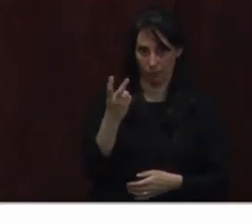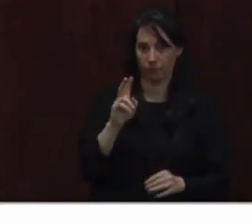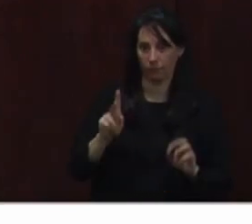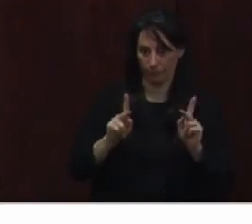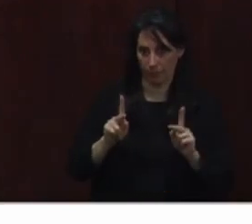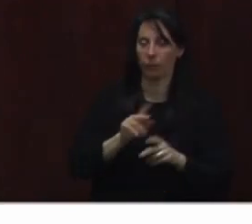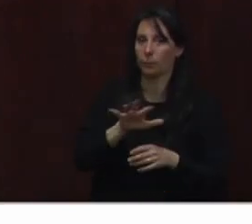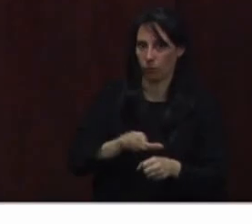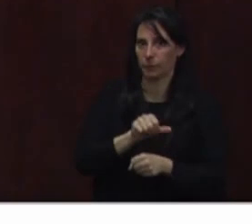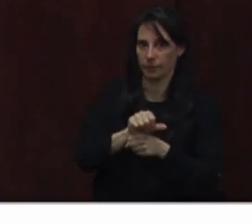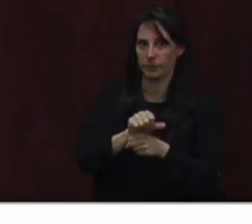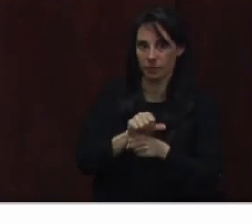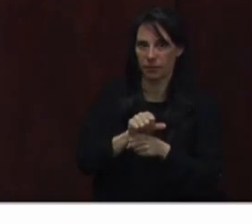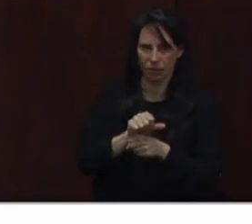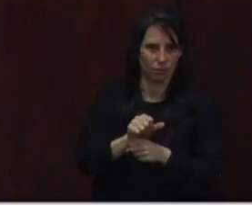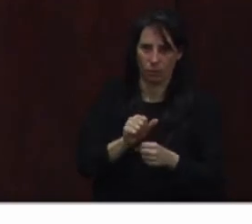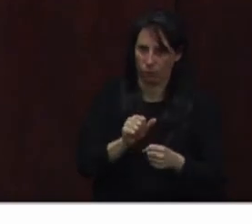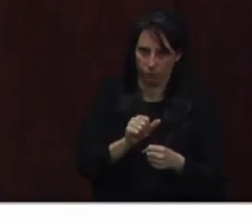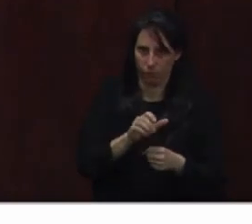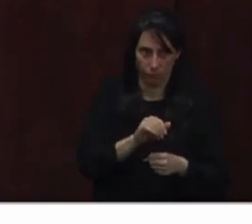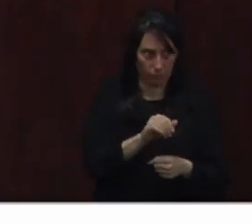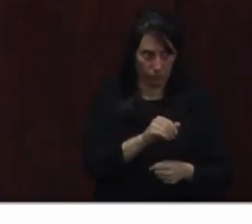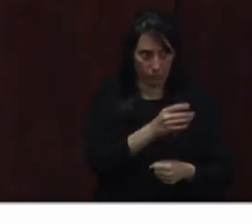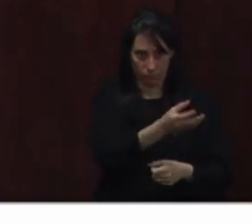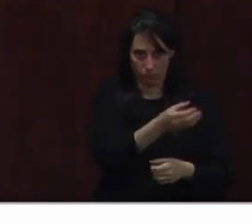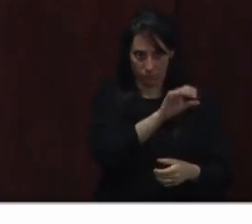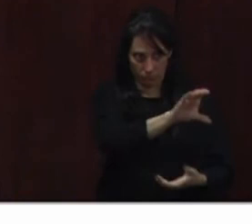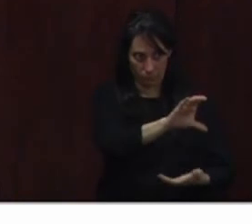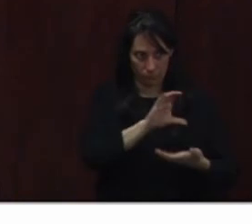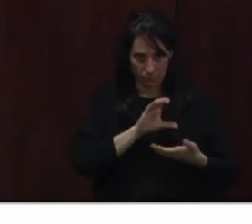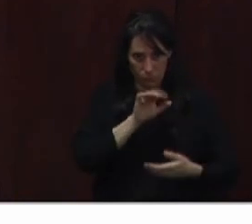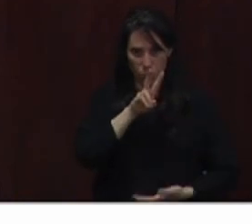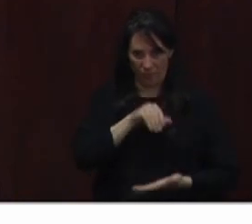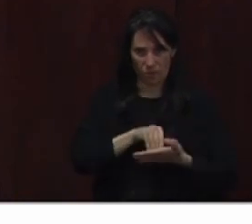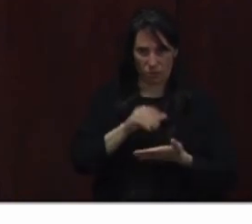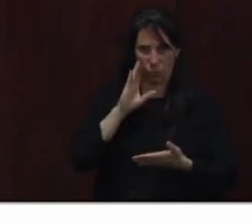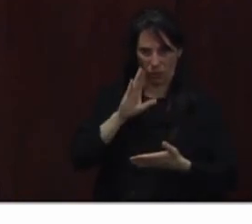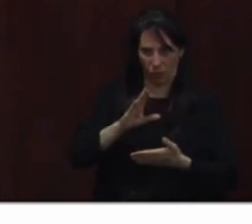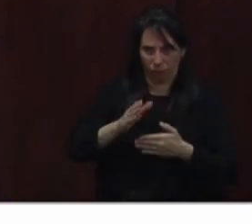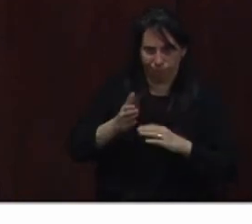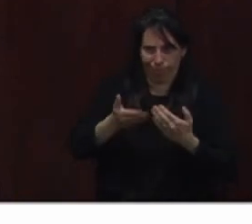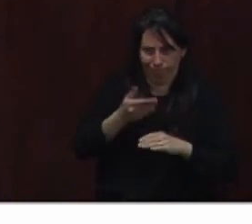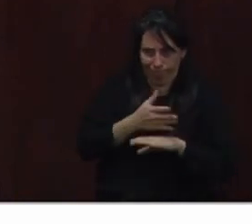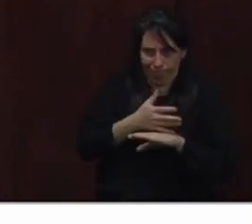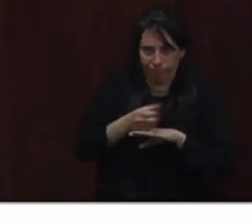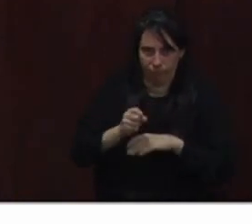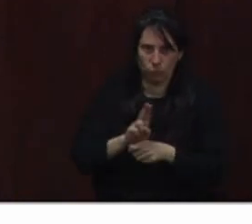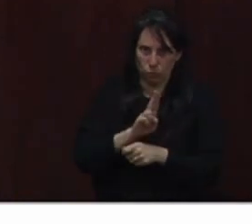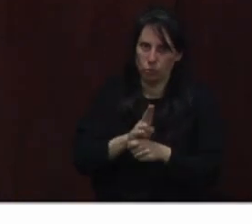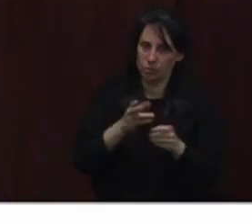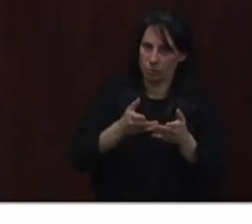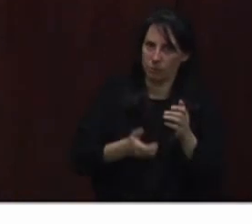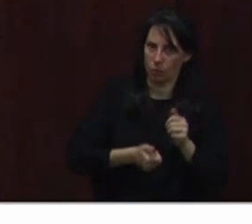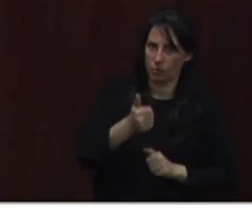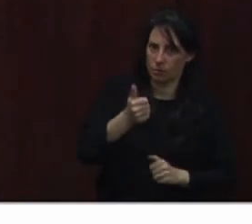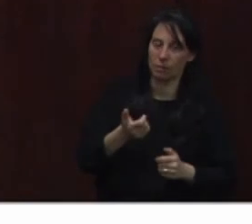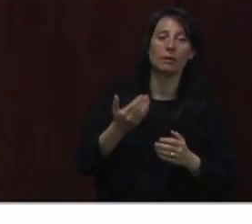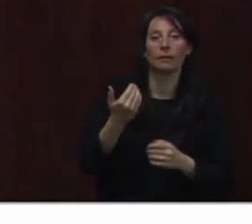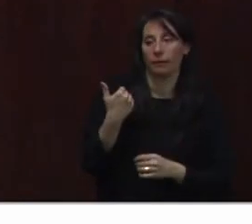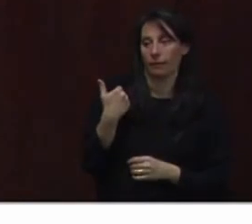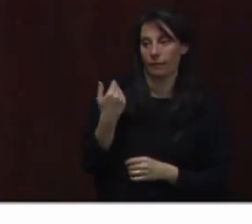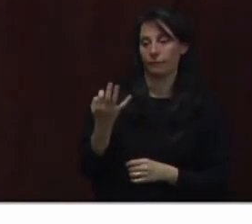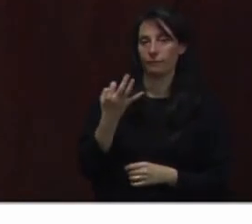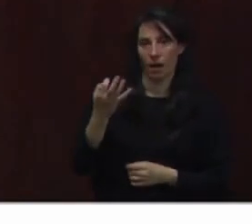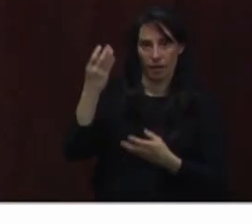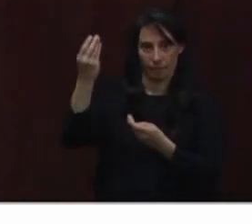using almost that entire allotment there. We received our notification on Friday that we will